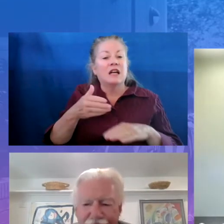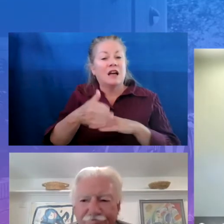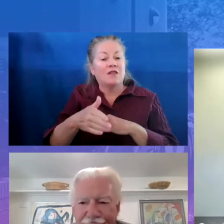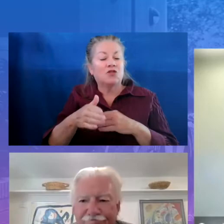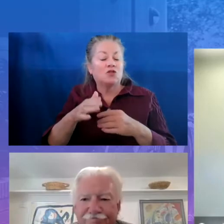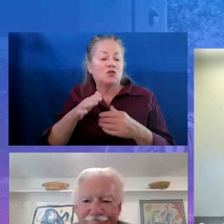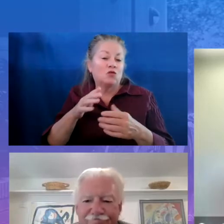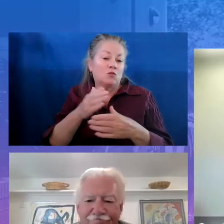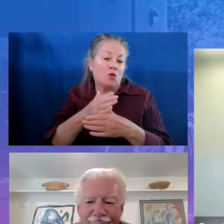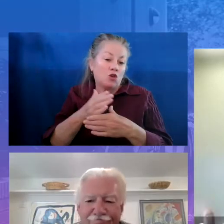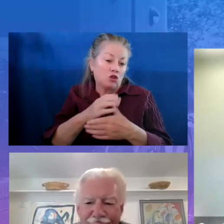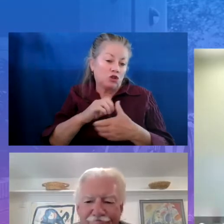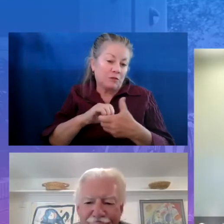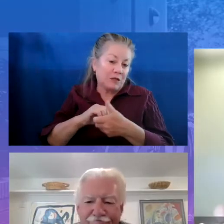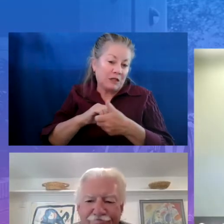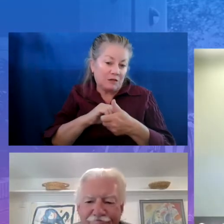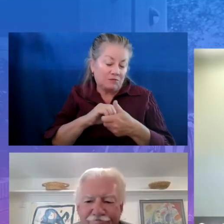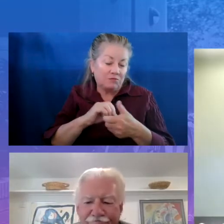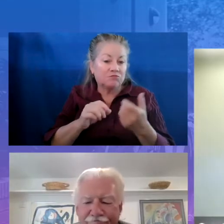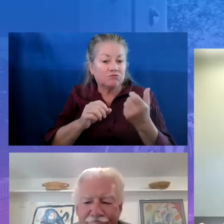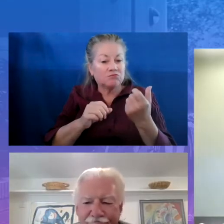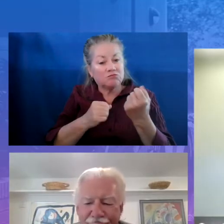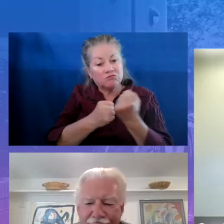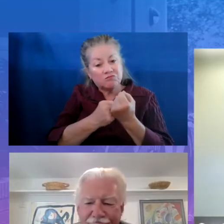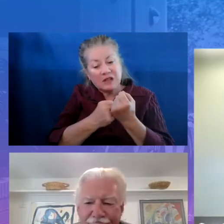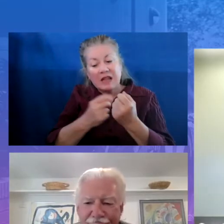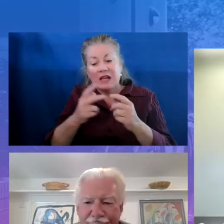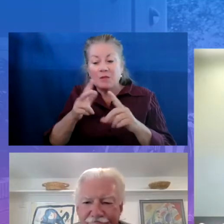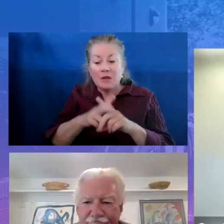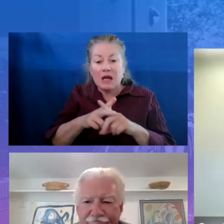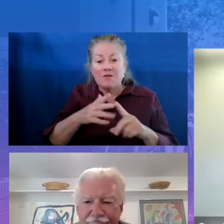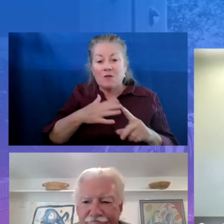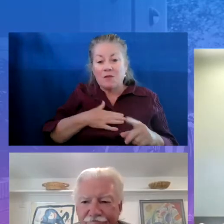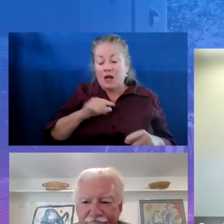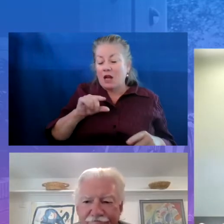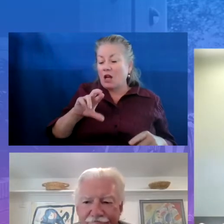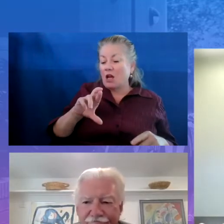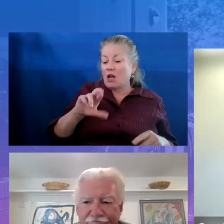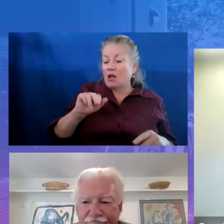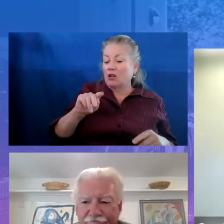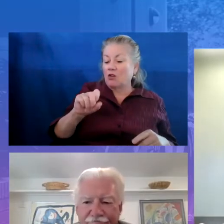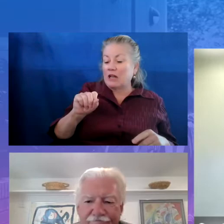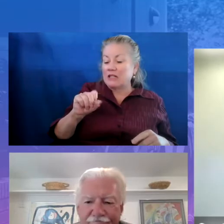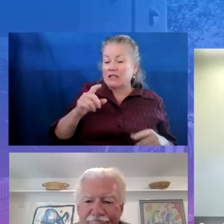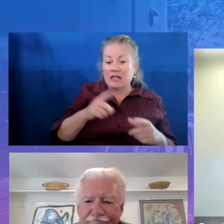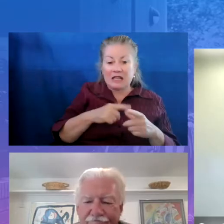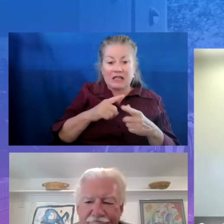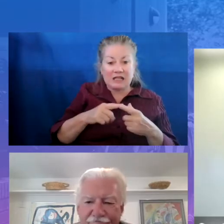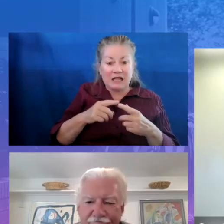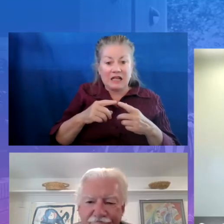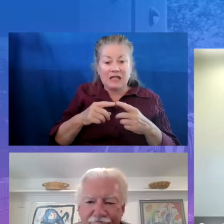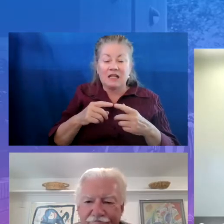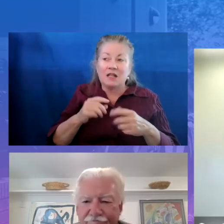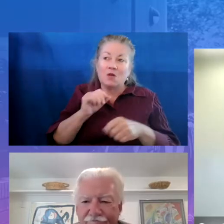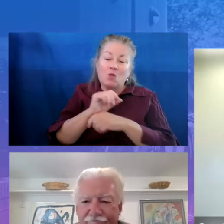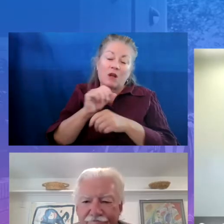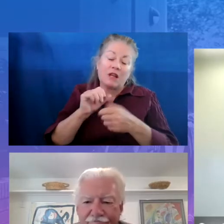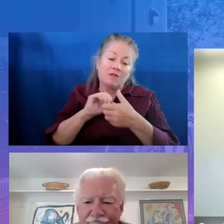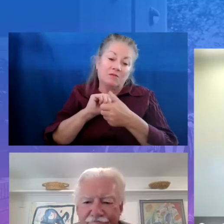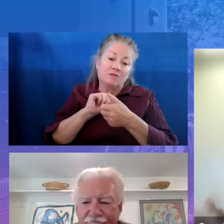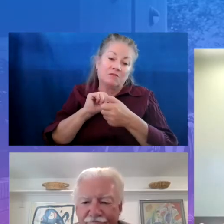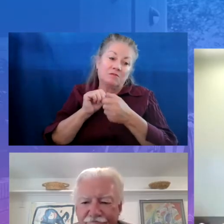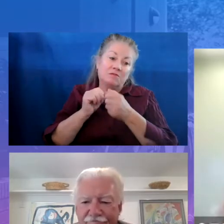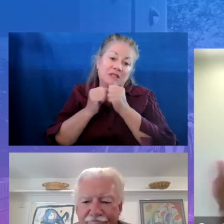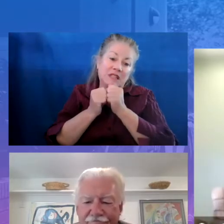an area where they can apply for my grants and then we can, it's just, you know, kind of hand in hand so the partnership is there and so any